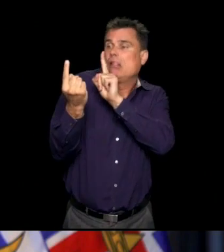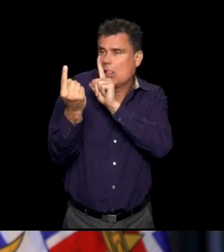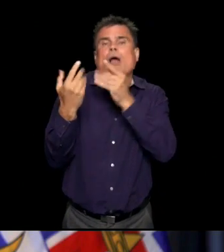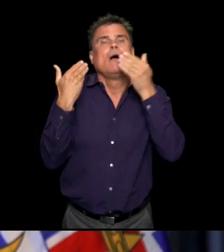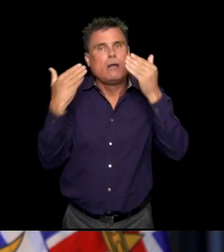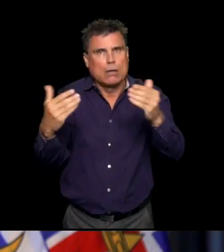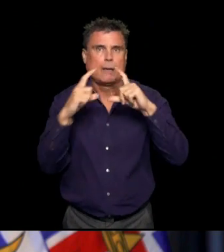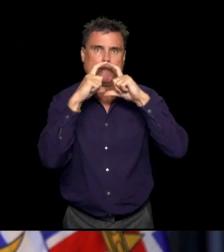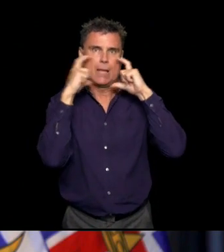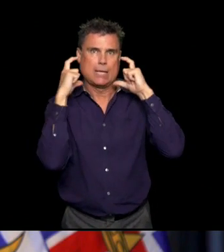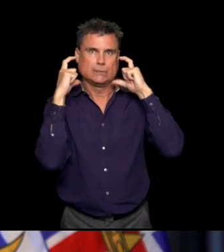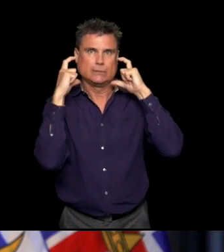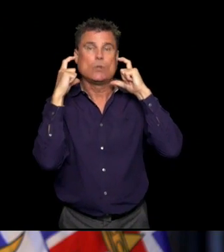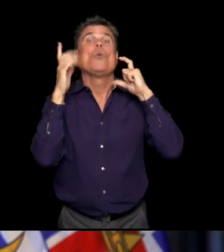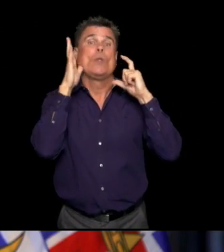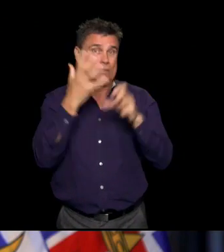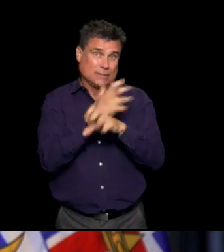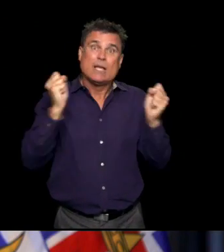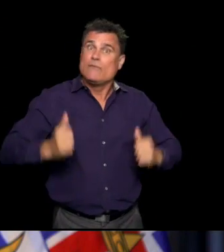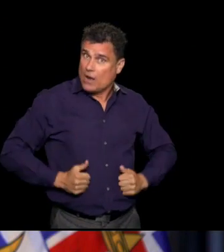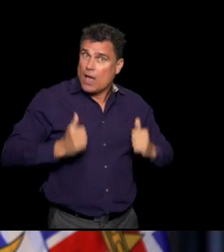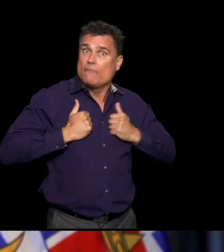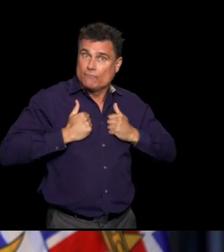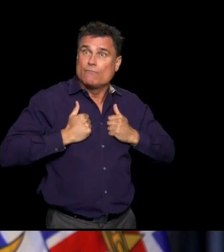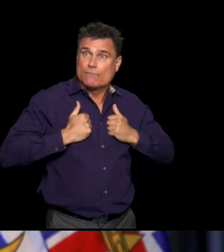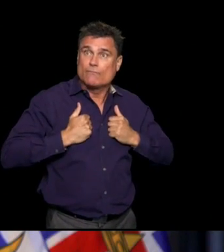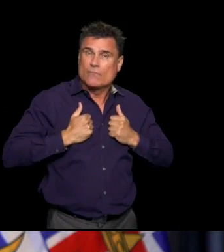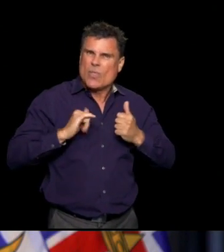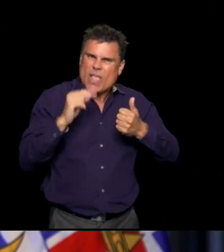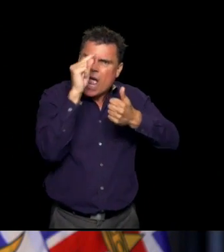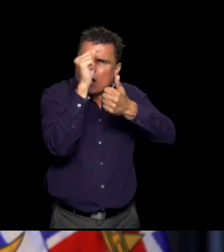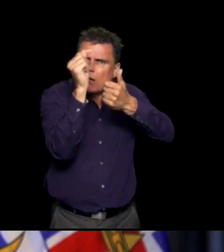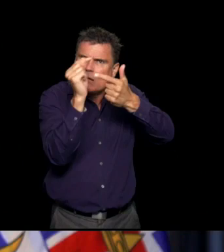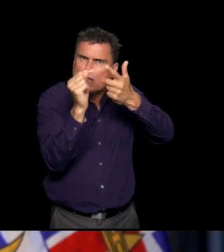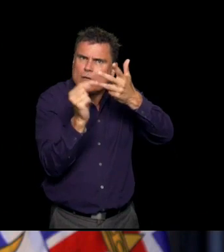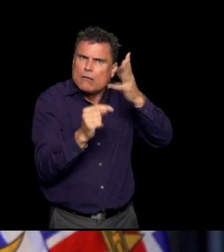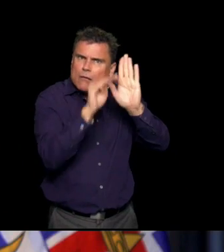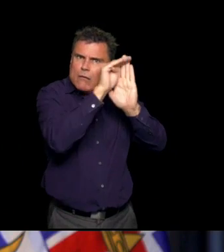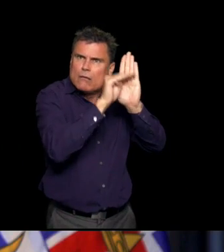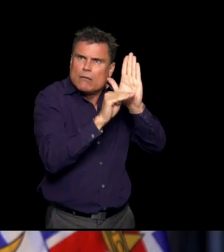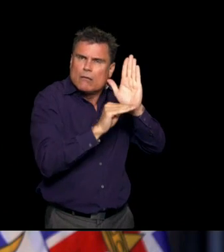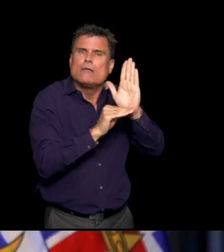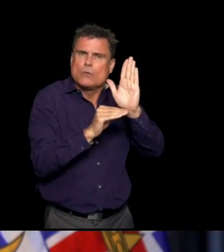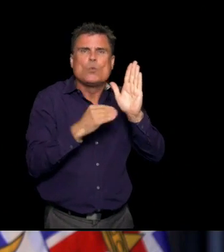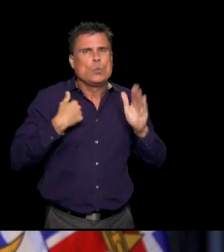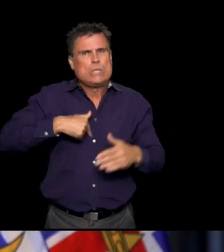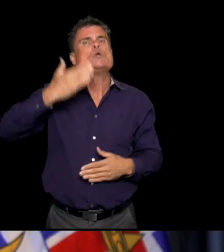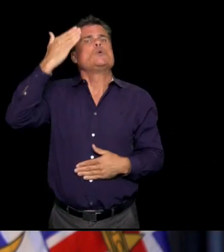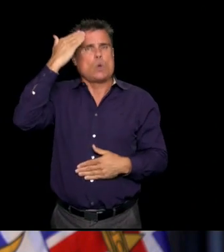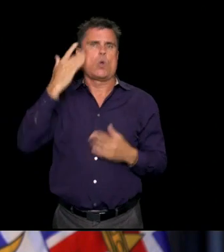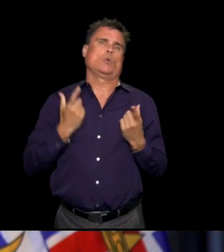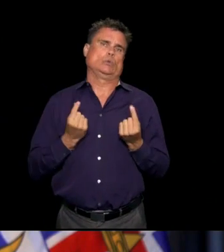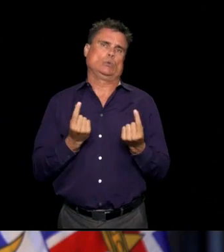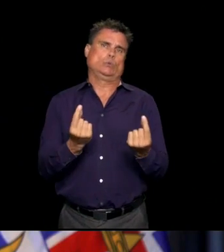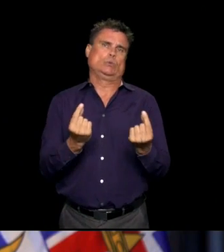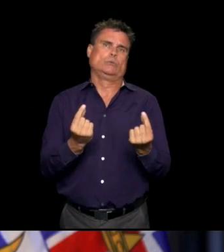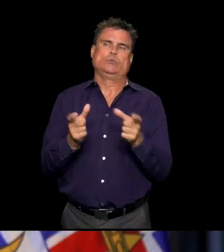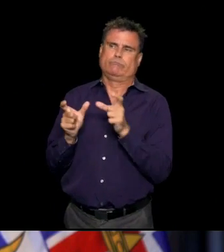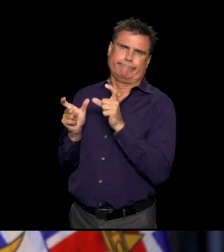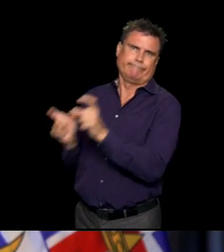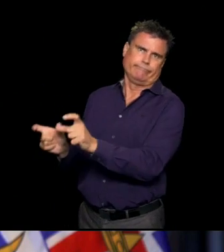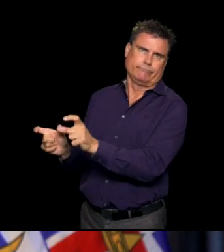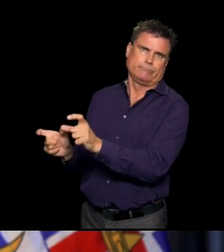and always, prevention remains our goal. So stopping the spread remains our duty. And consistently using the skills we've been taught